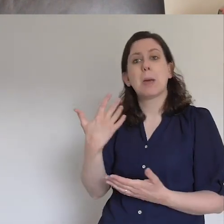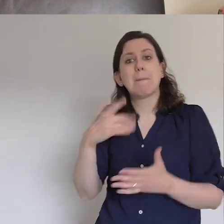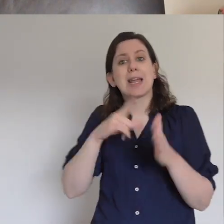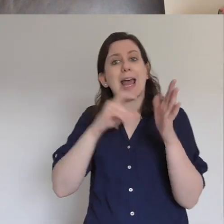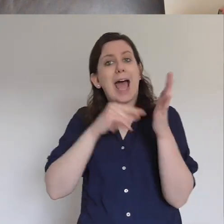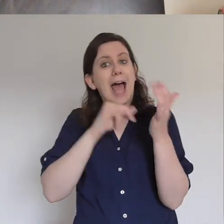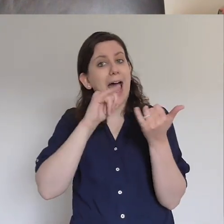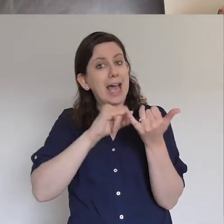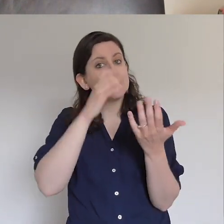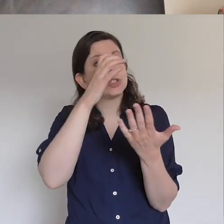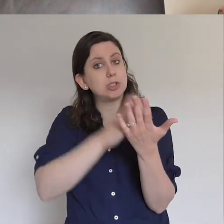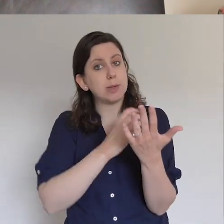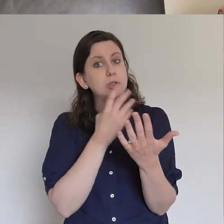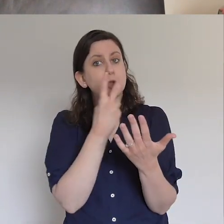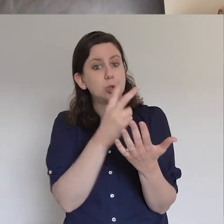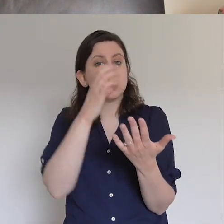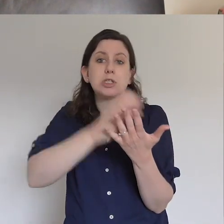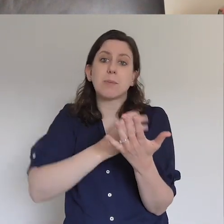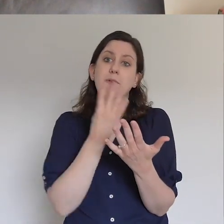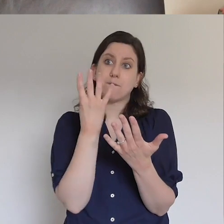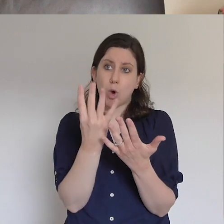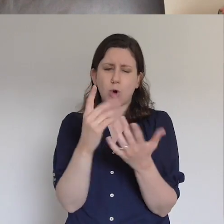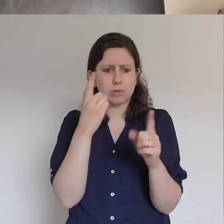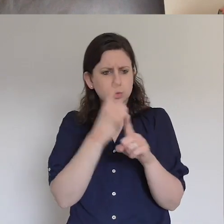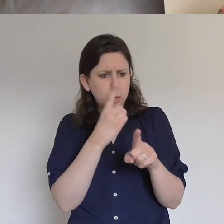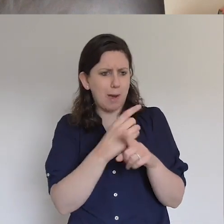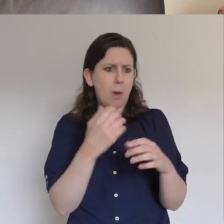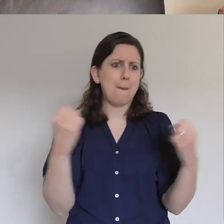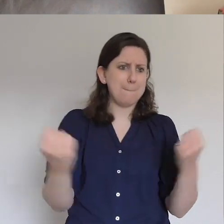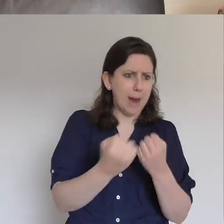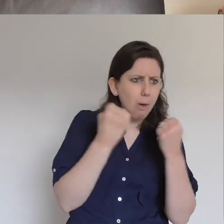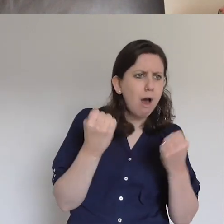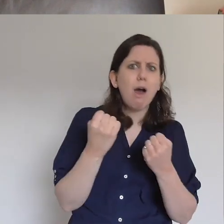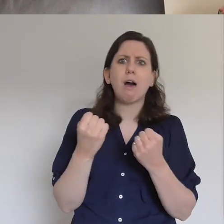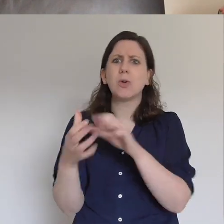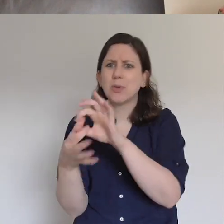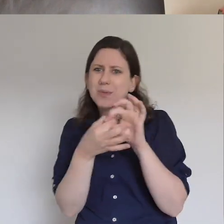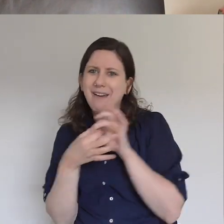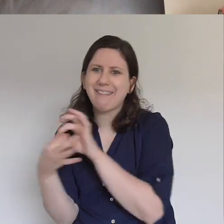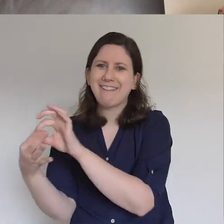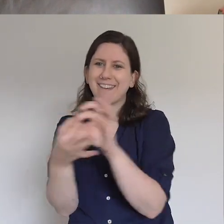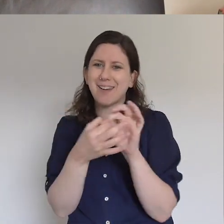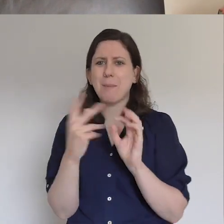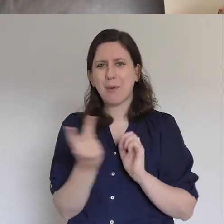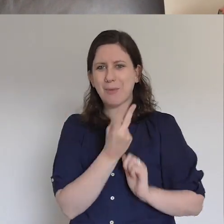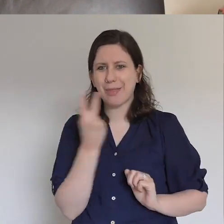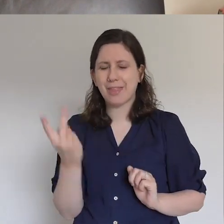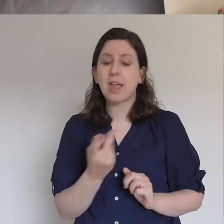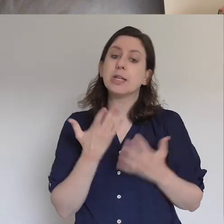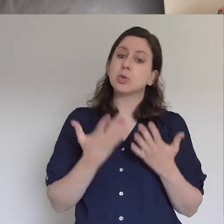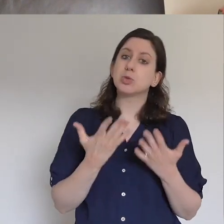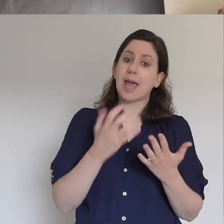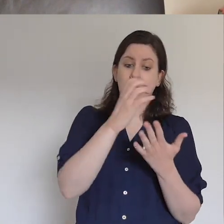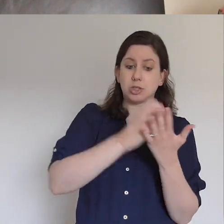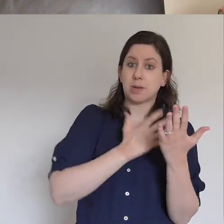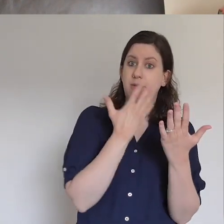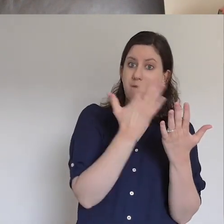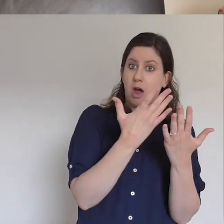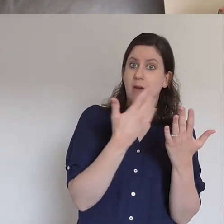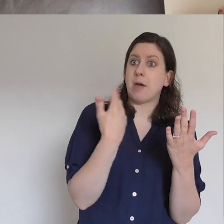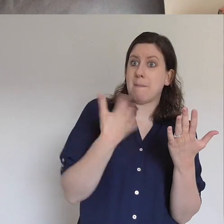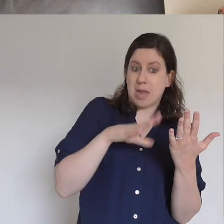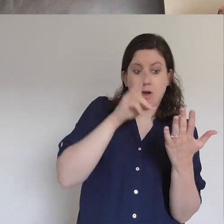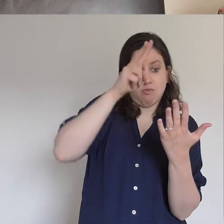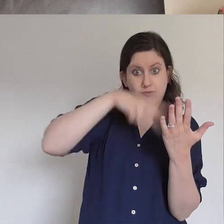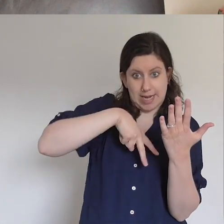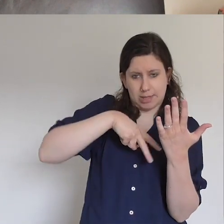Acts 2 and Acts 4. And a bit of the power, but also the togetherness. bit of the power. And today, we've had what read for us, Acts 5. What are looking at